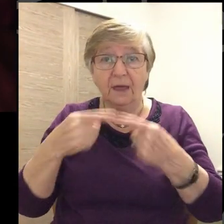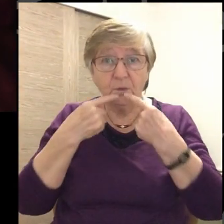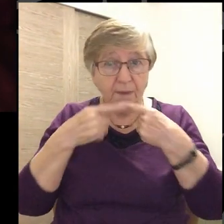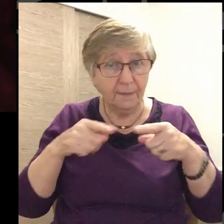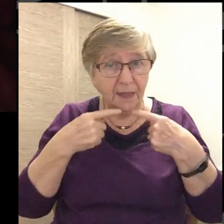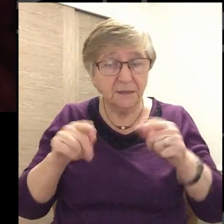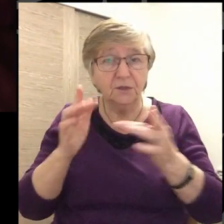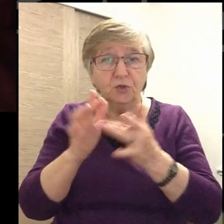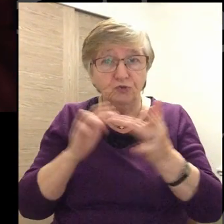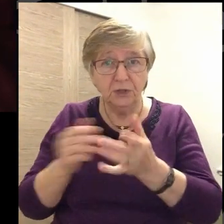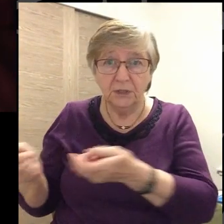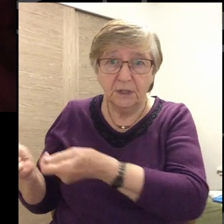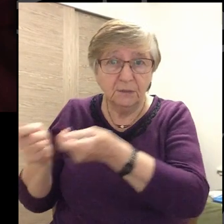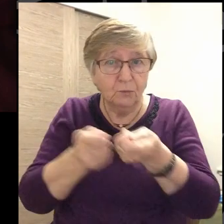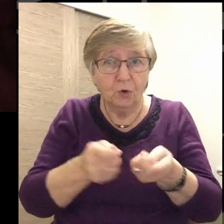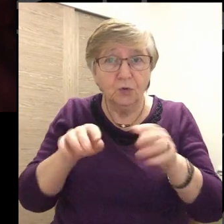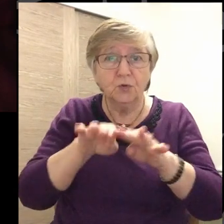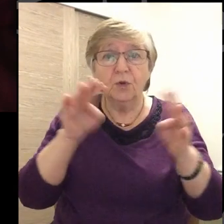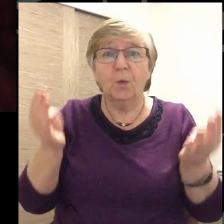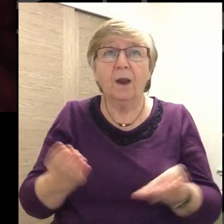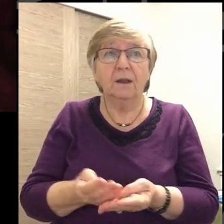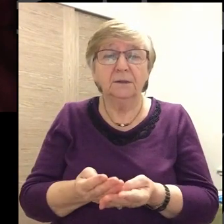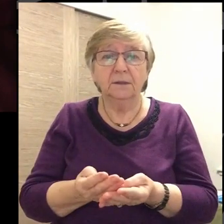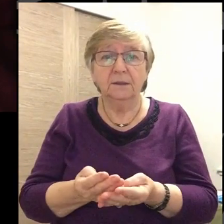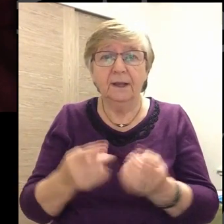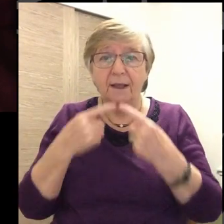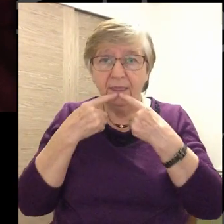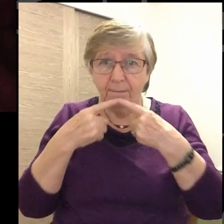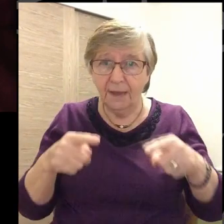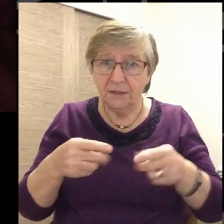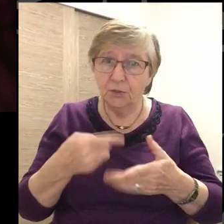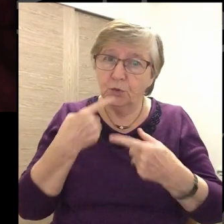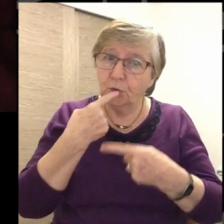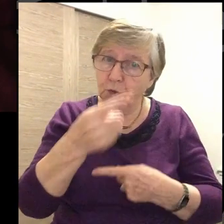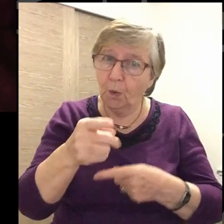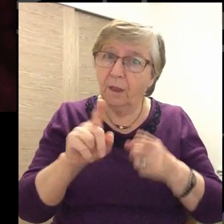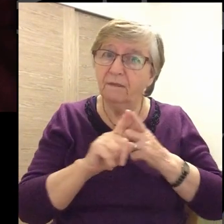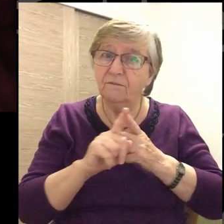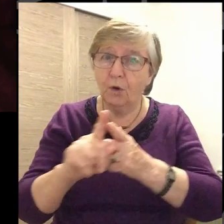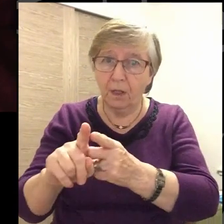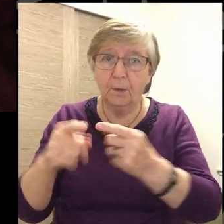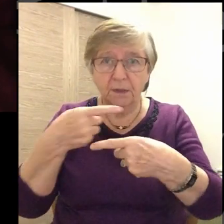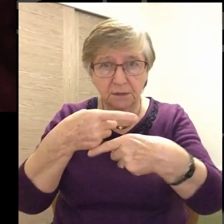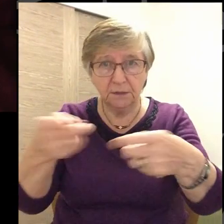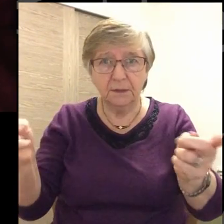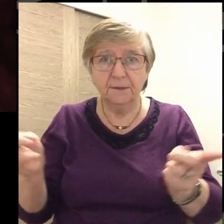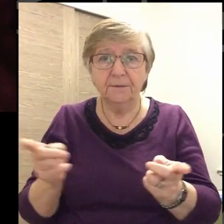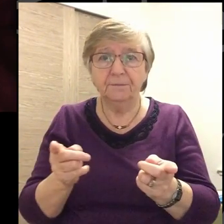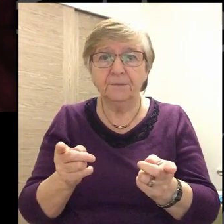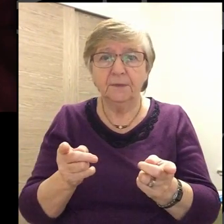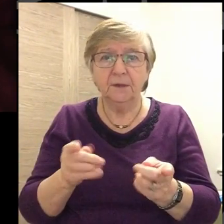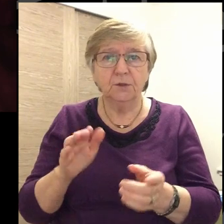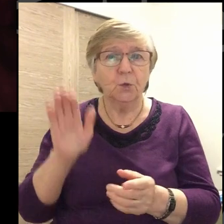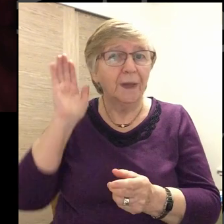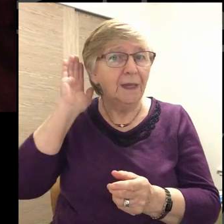That was the message that Jesus took into the world, and it was the message that he gave his followers. And so we hear that message